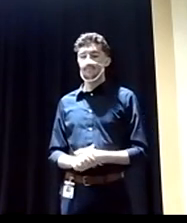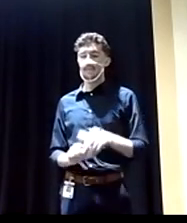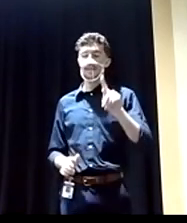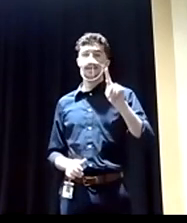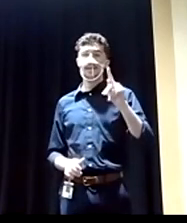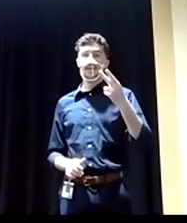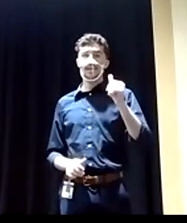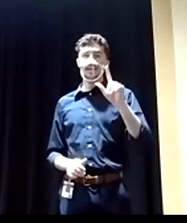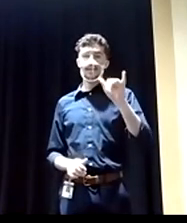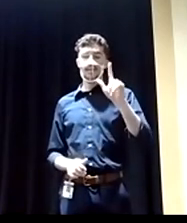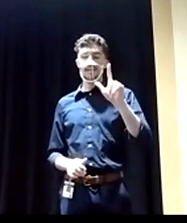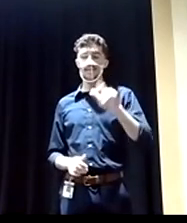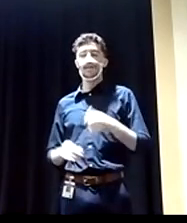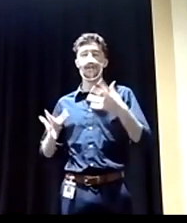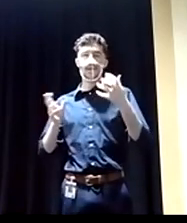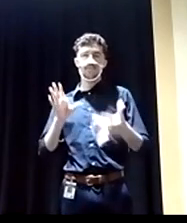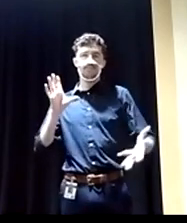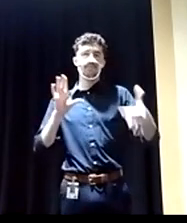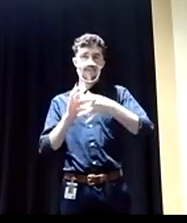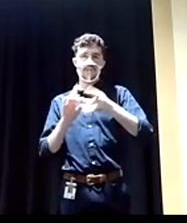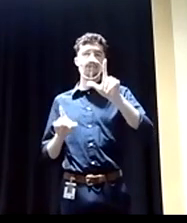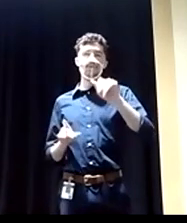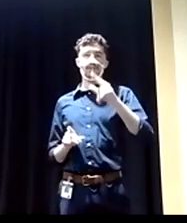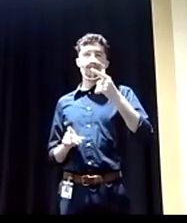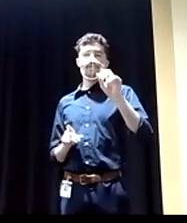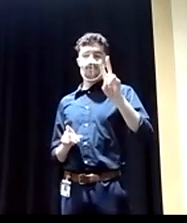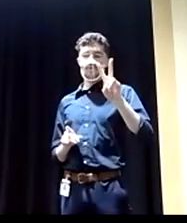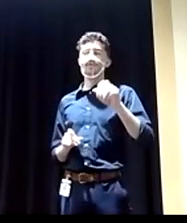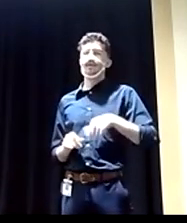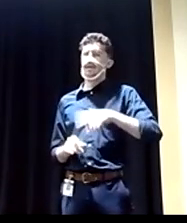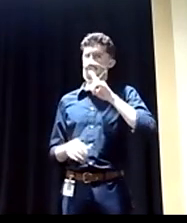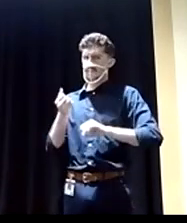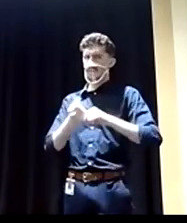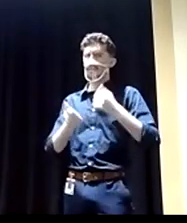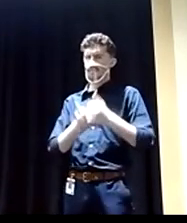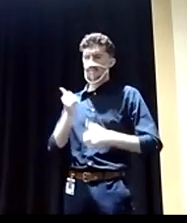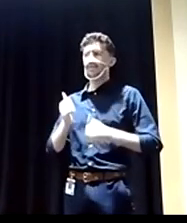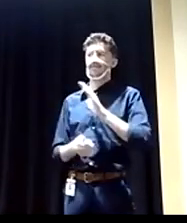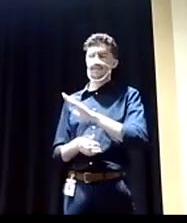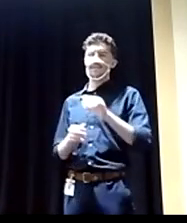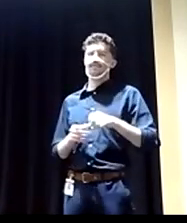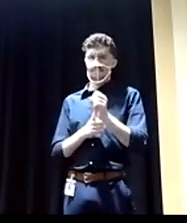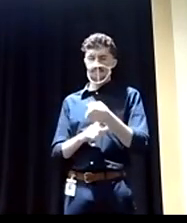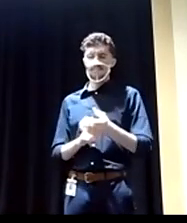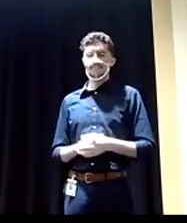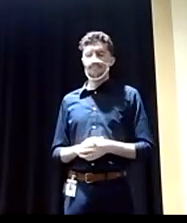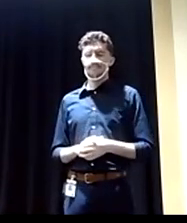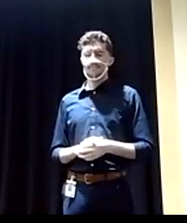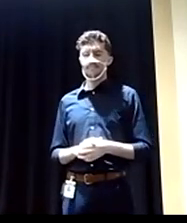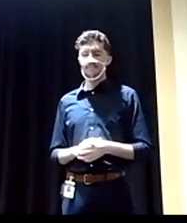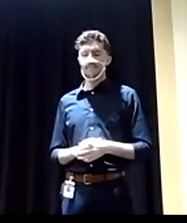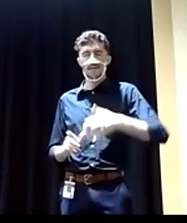piggyback on what the Lieutenant Governor said, and I agree with much of what he said. I do want to point out that in my conversations of